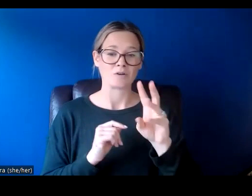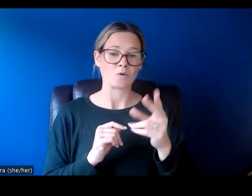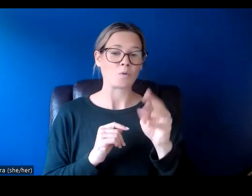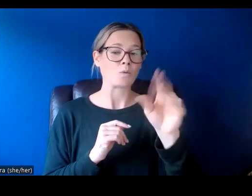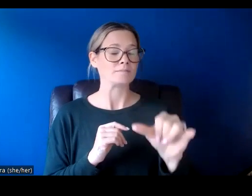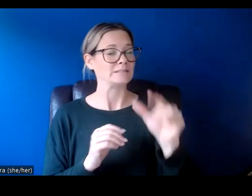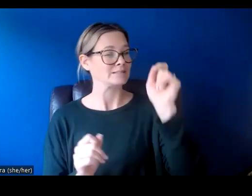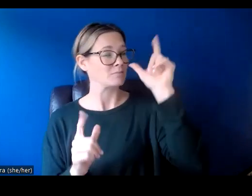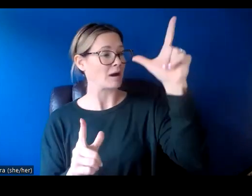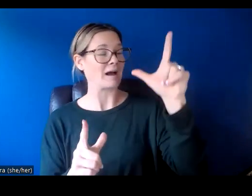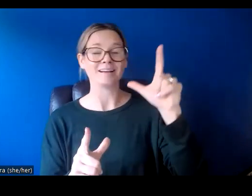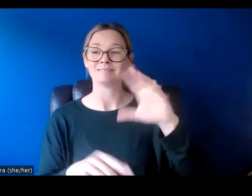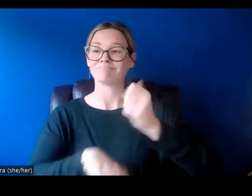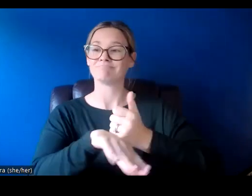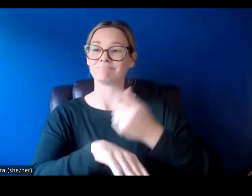and joy to your community.